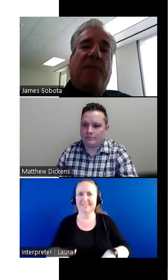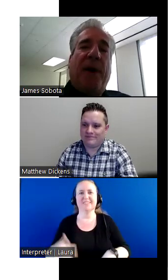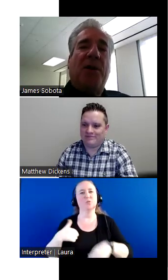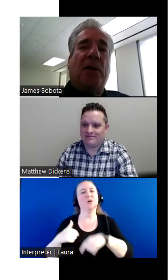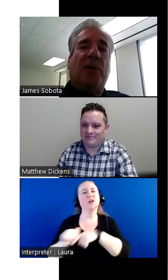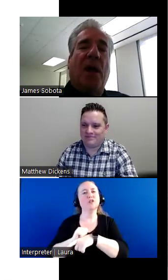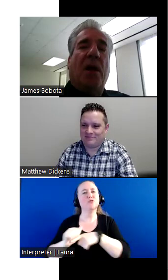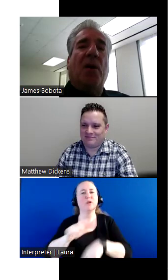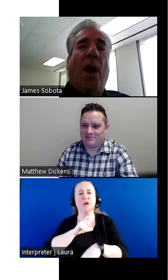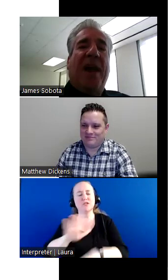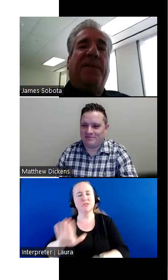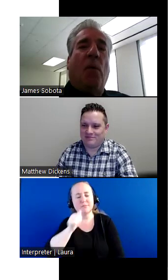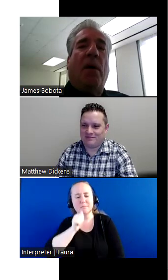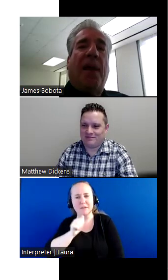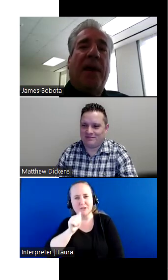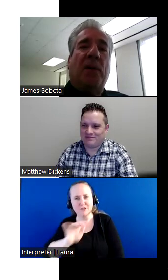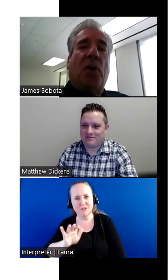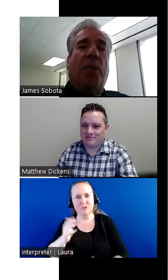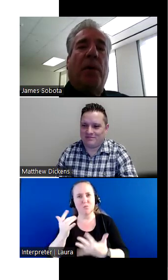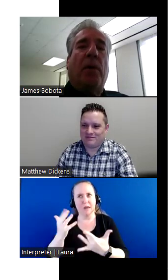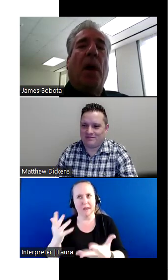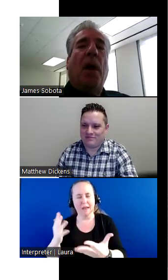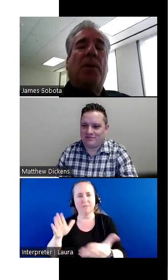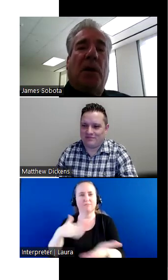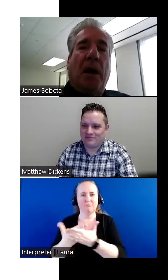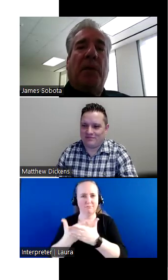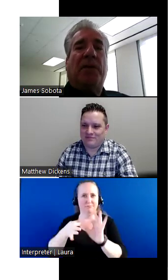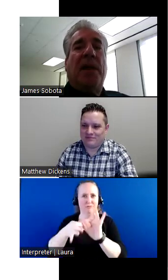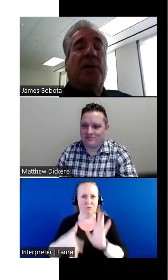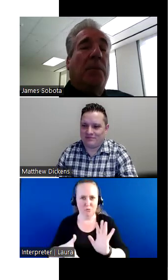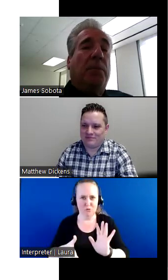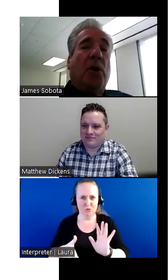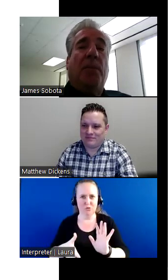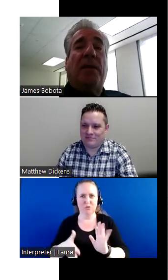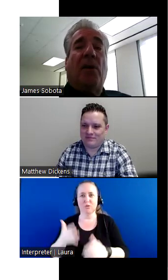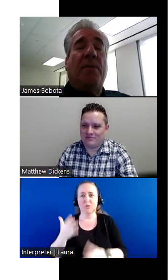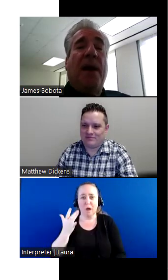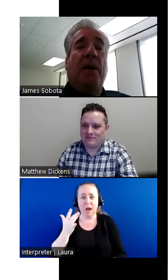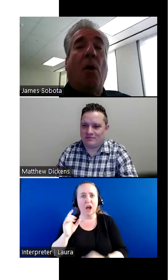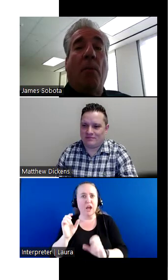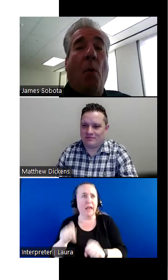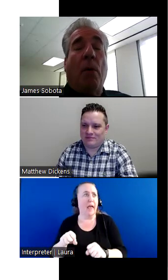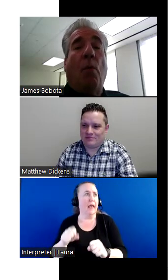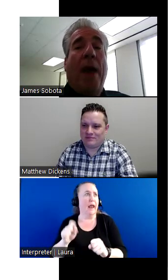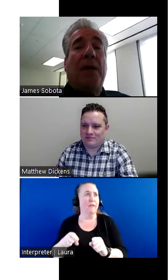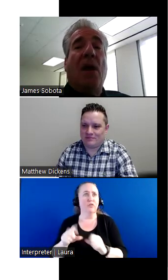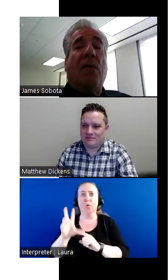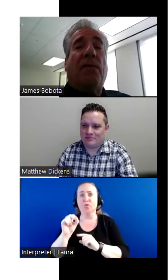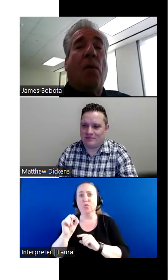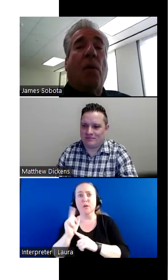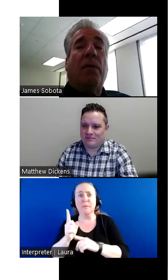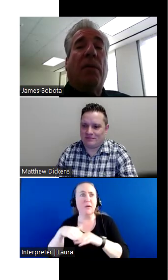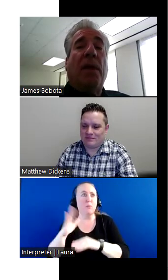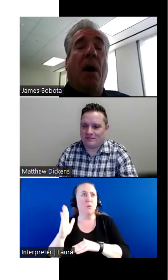to have patience to wait for that interpreter to come to the scene, because it could be a 30 minute or more wait